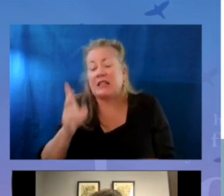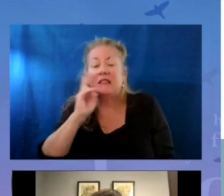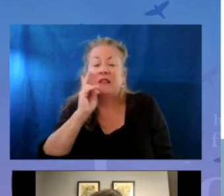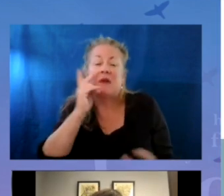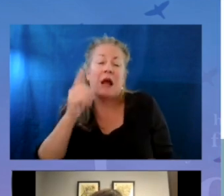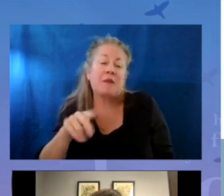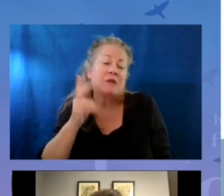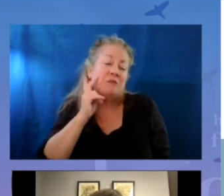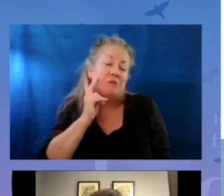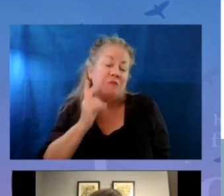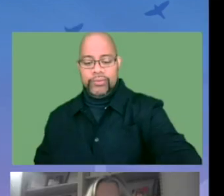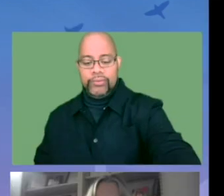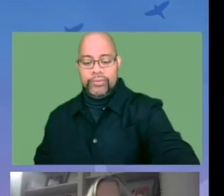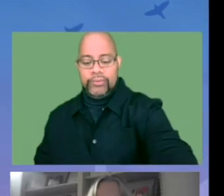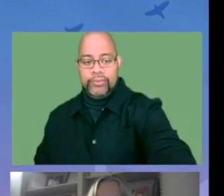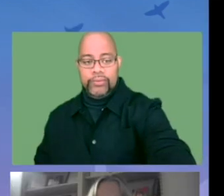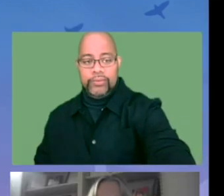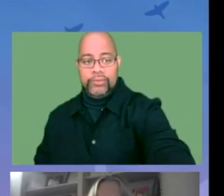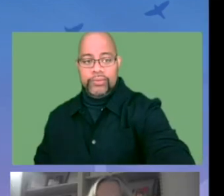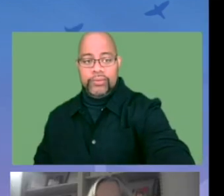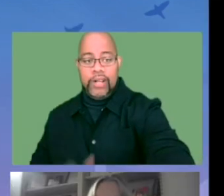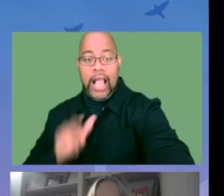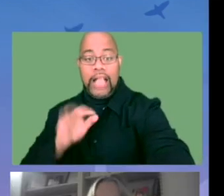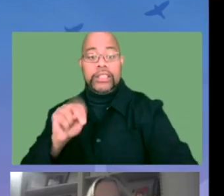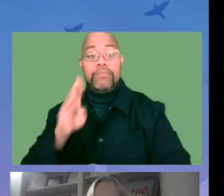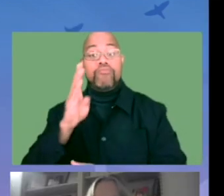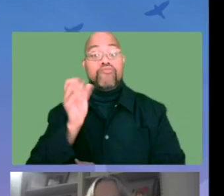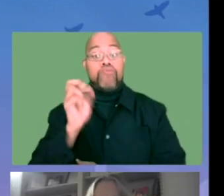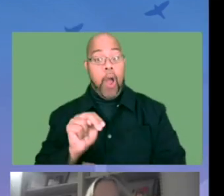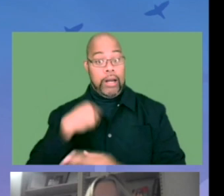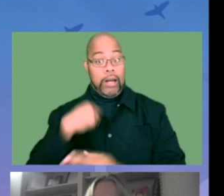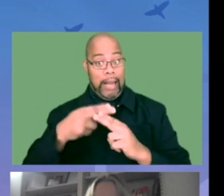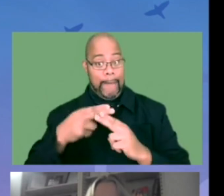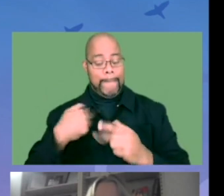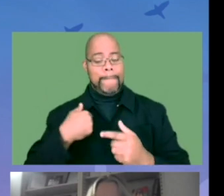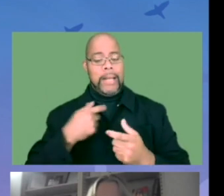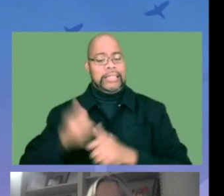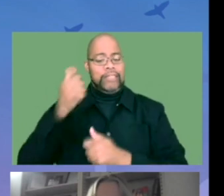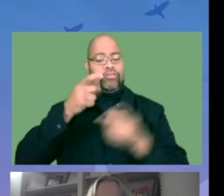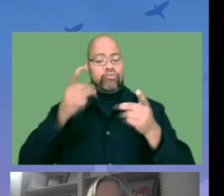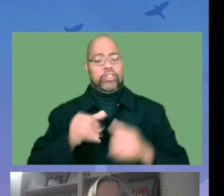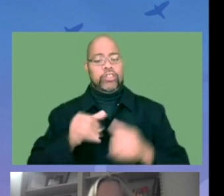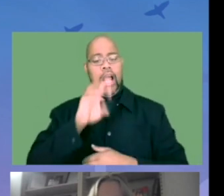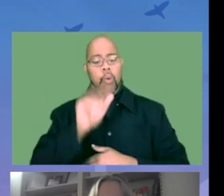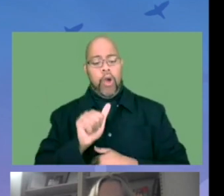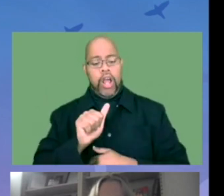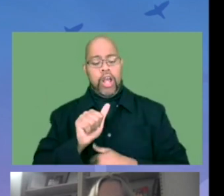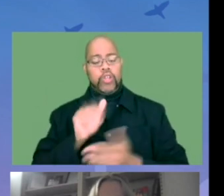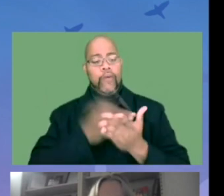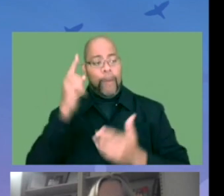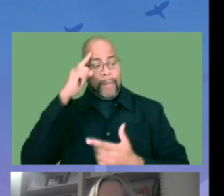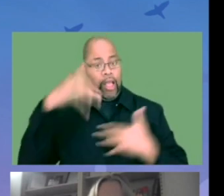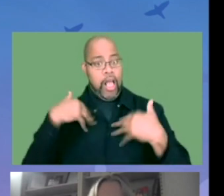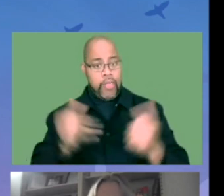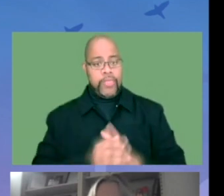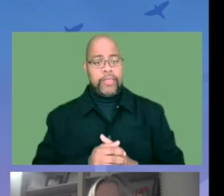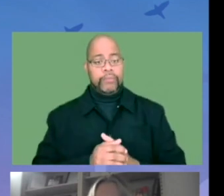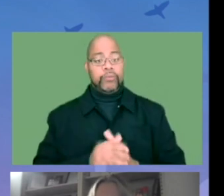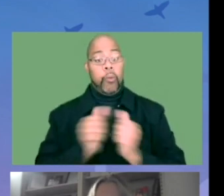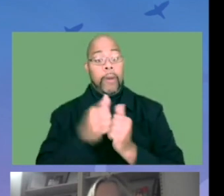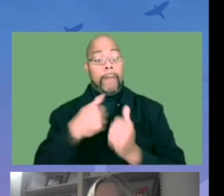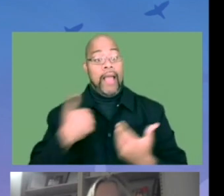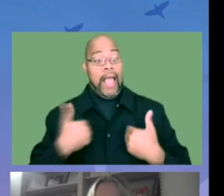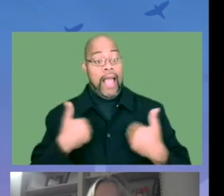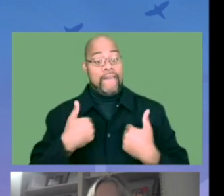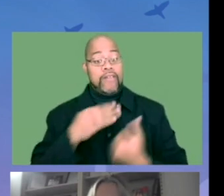Thank you. Hi, my name is Allison Brune. And I am the Executive Director of the Iowa Center for School Mental Health.